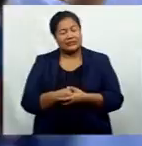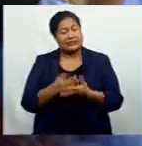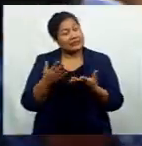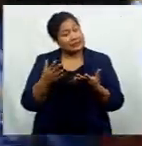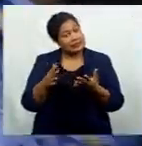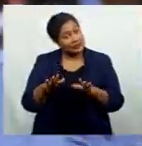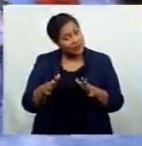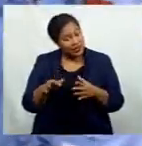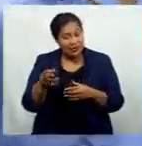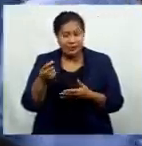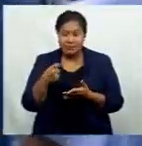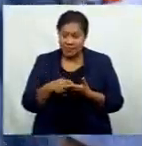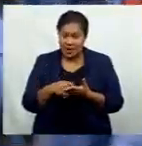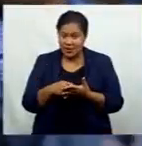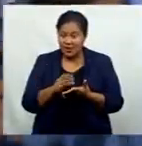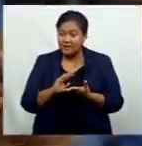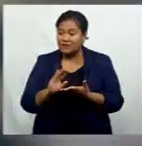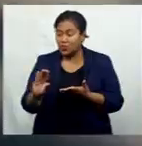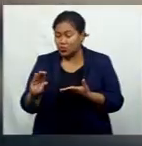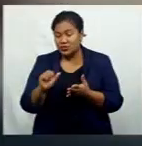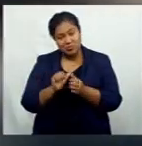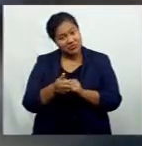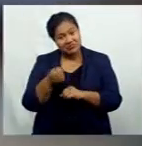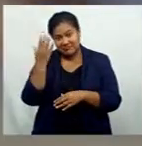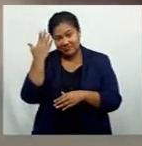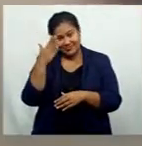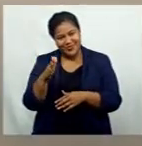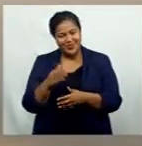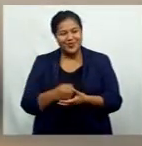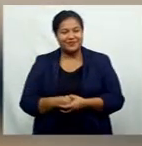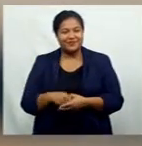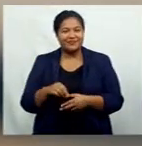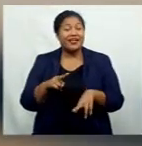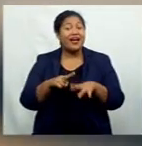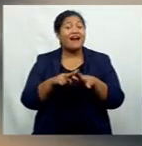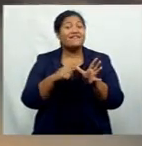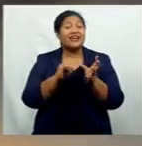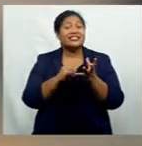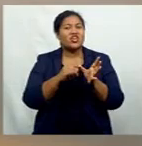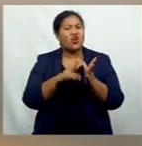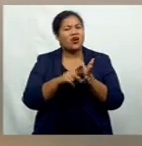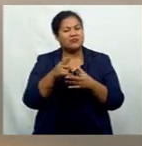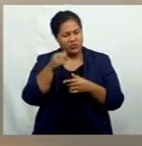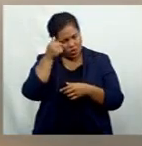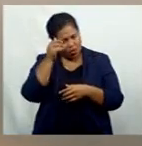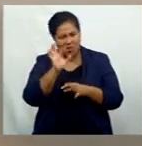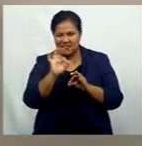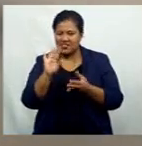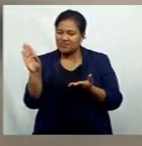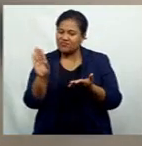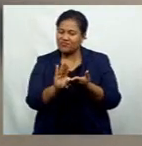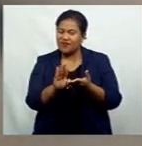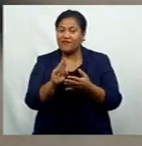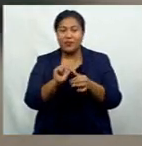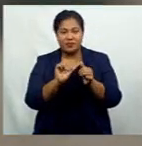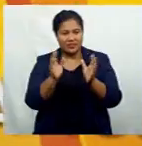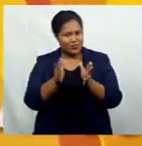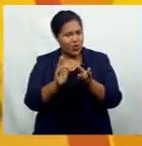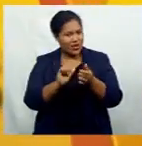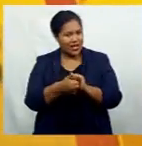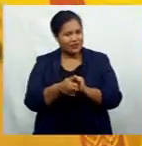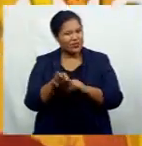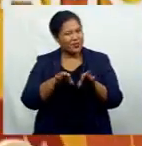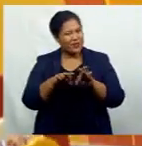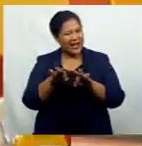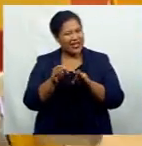for sports we don't know. Fastenoc is aware that there's no allocation for the Mini Games and plans to relocate